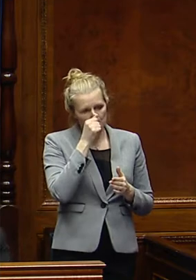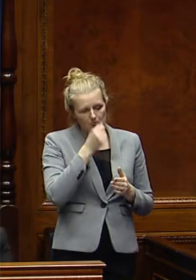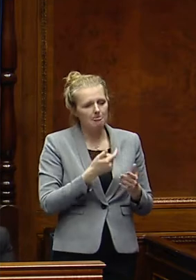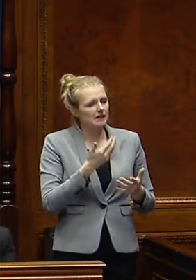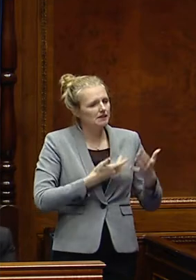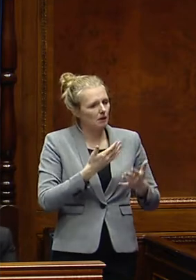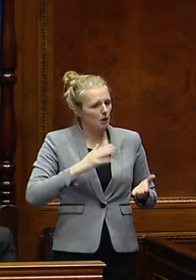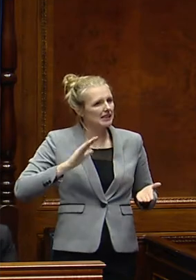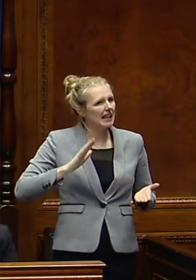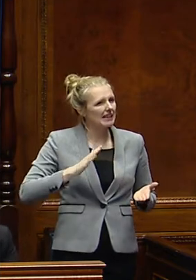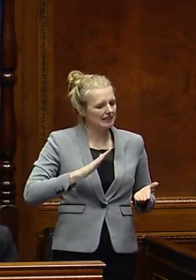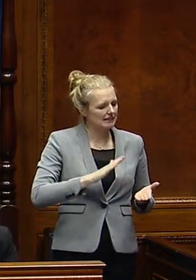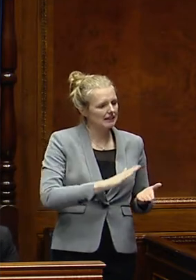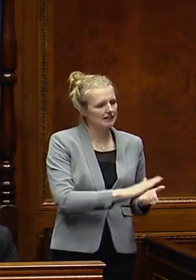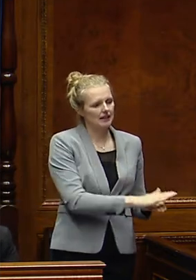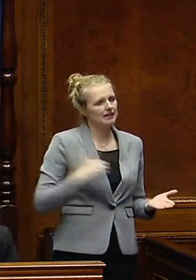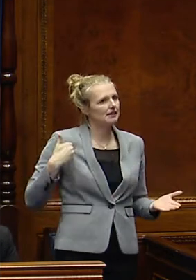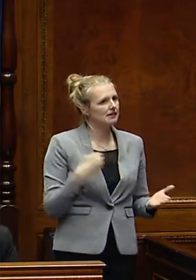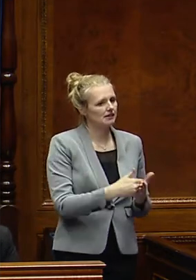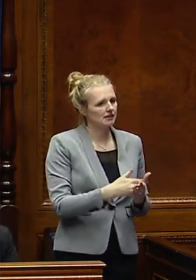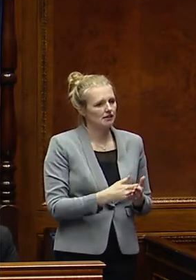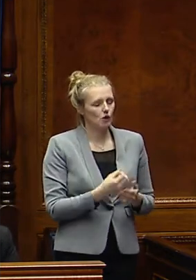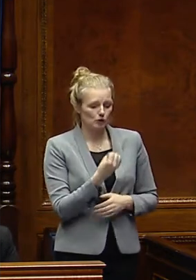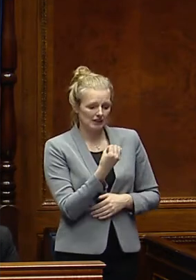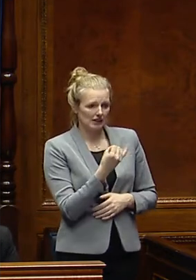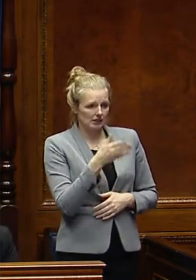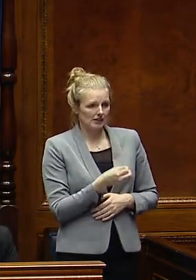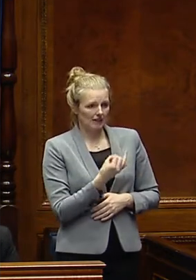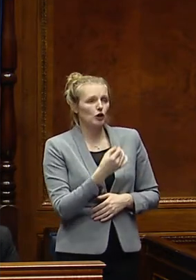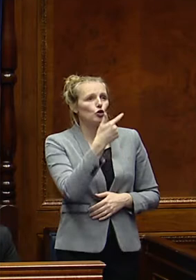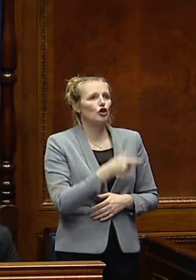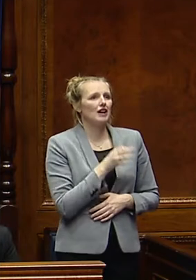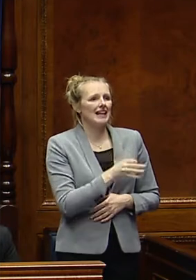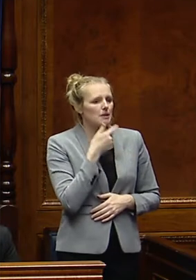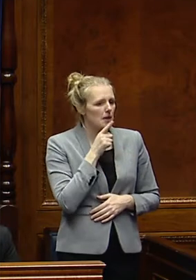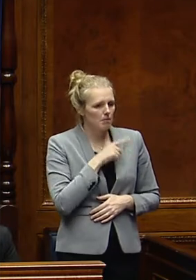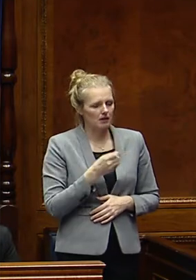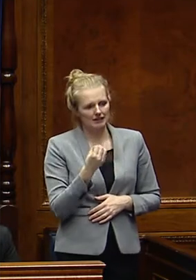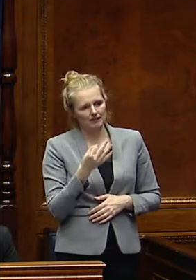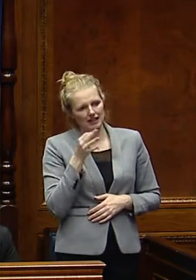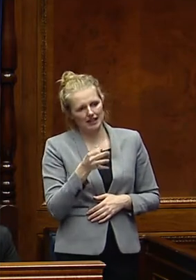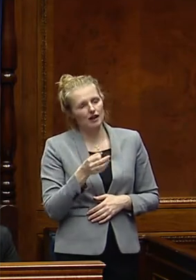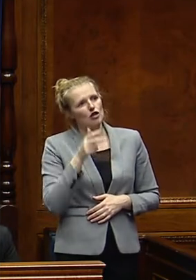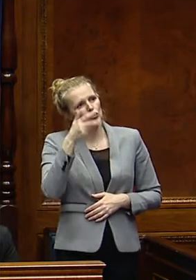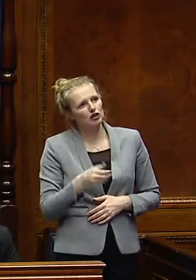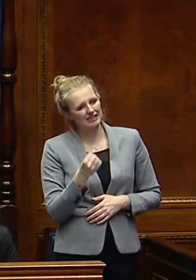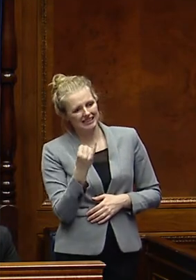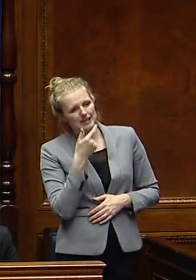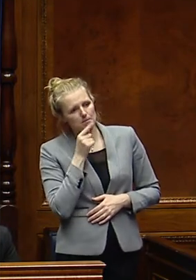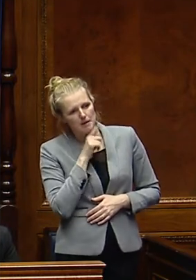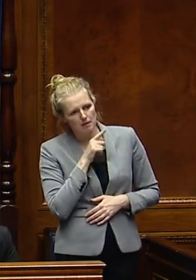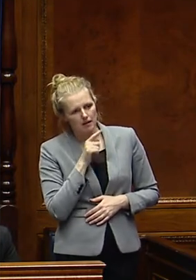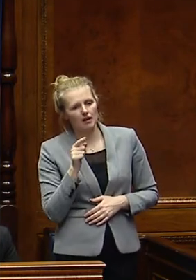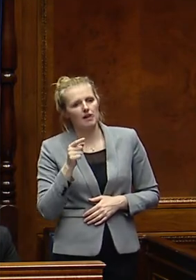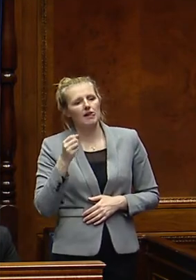has declined in recent years, so 16, 17, 280, 17, 18, 316. There was a slight